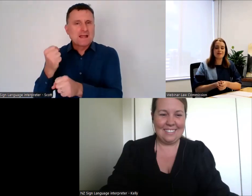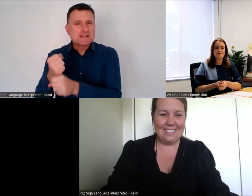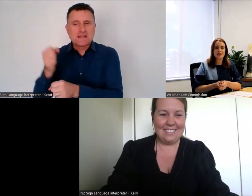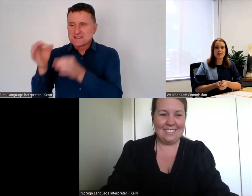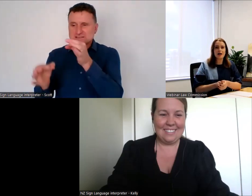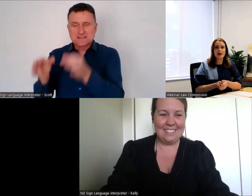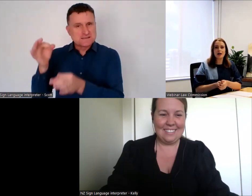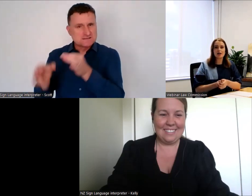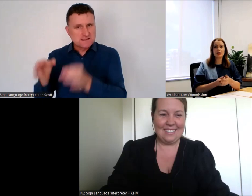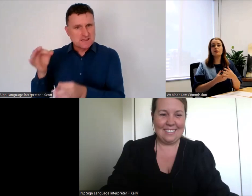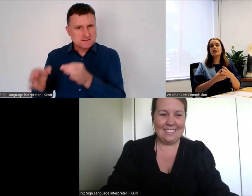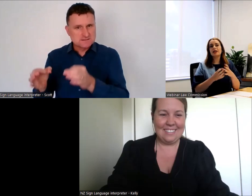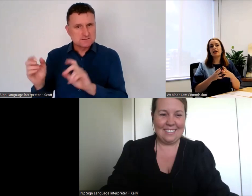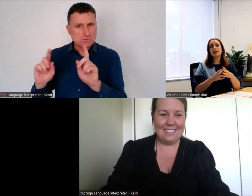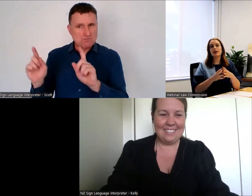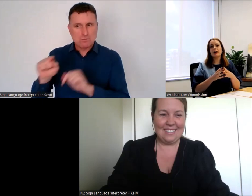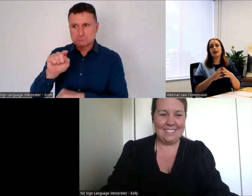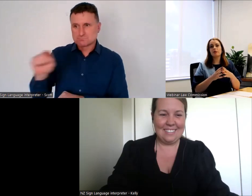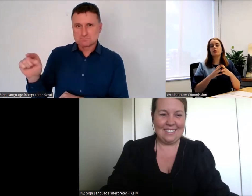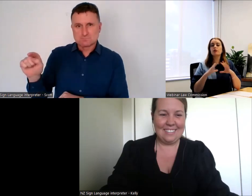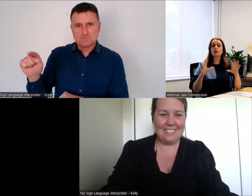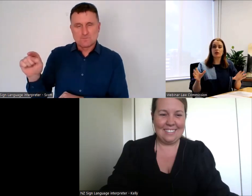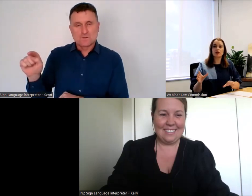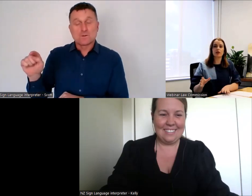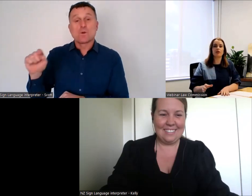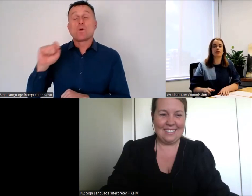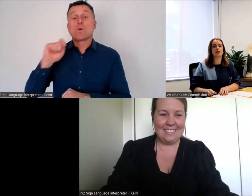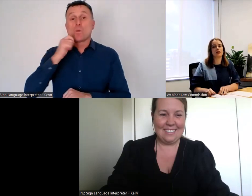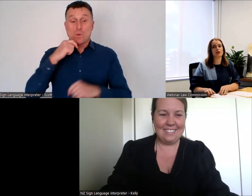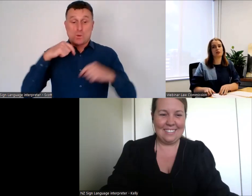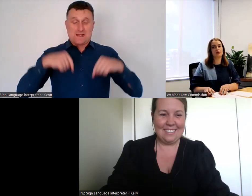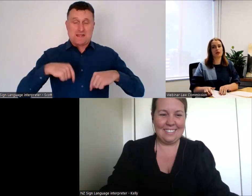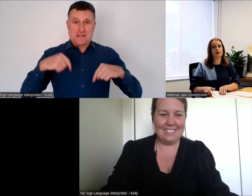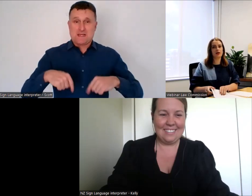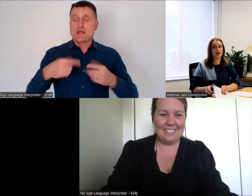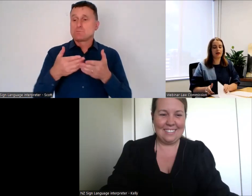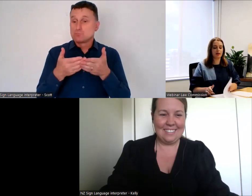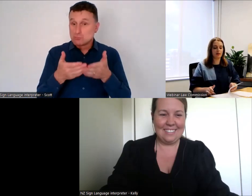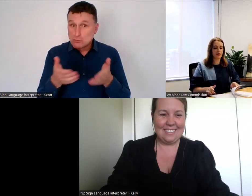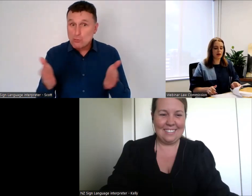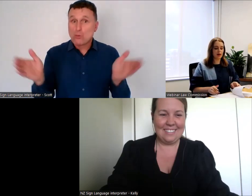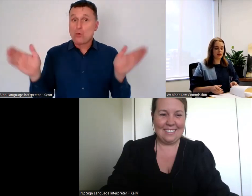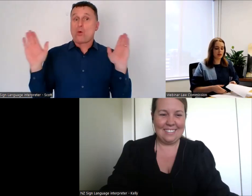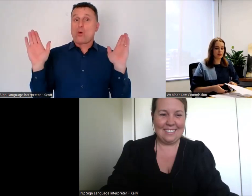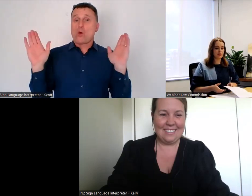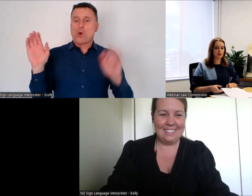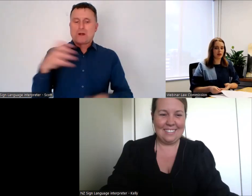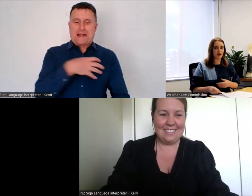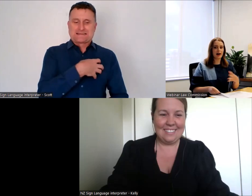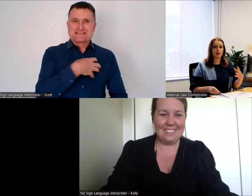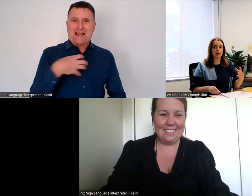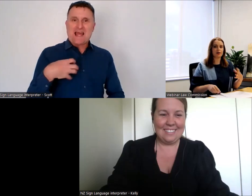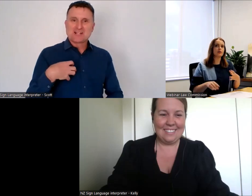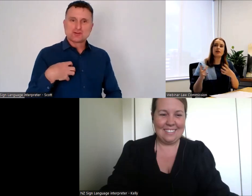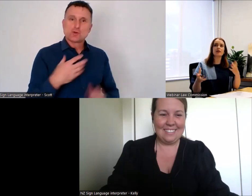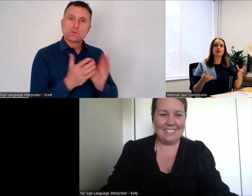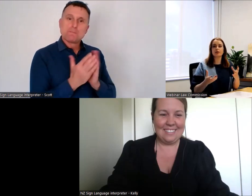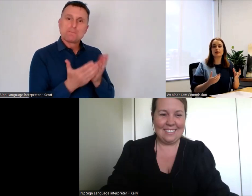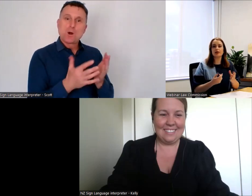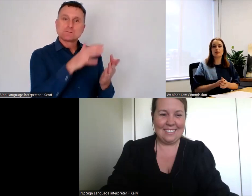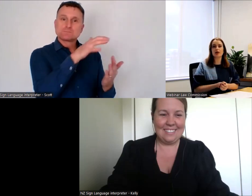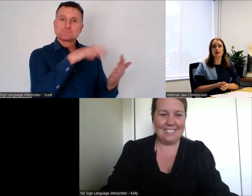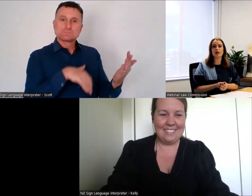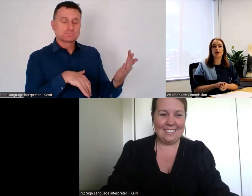capacity. So we'll be taking a broad look across the statute book who look at whether